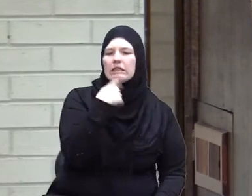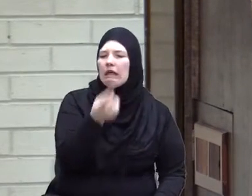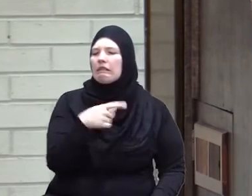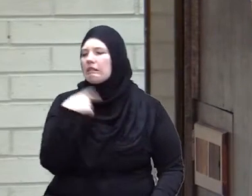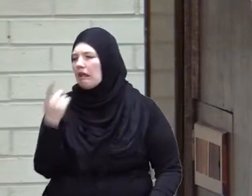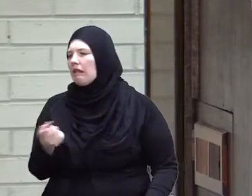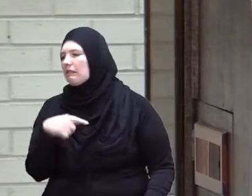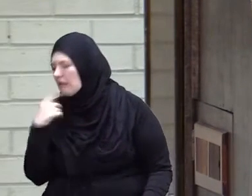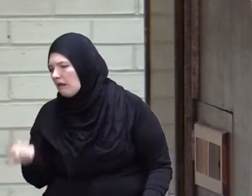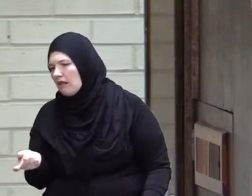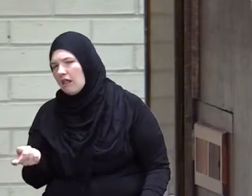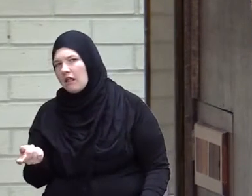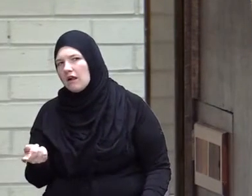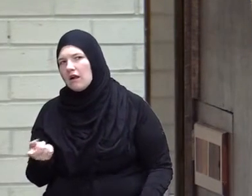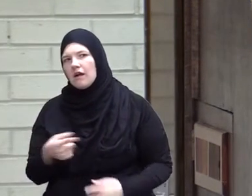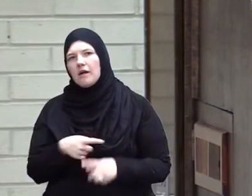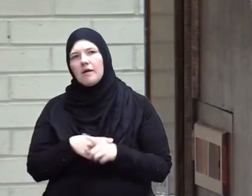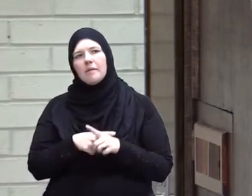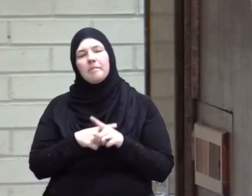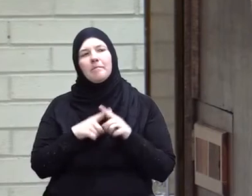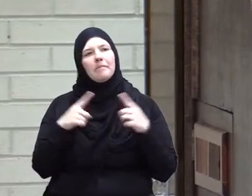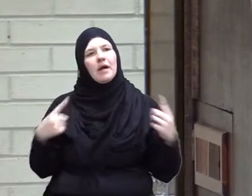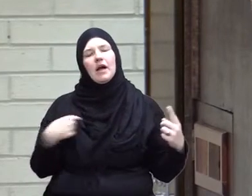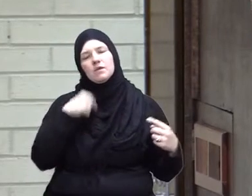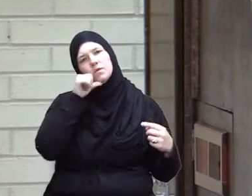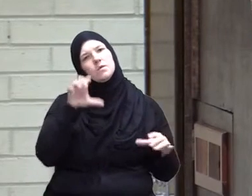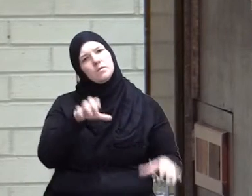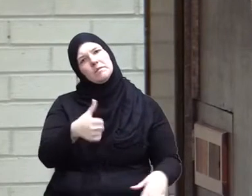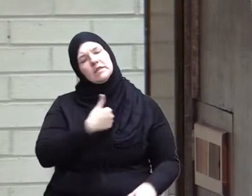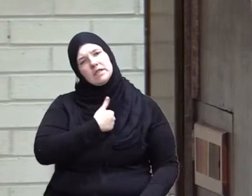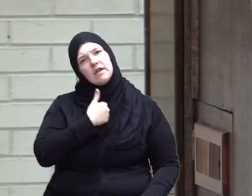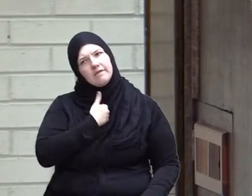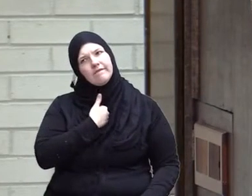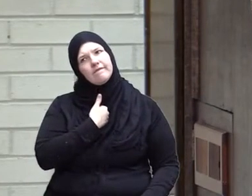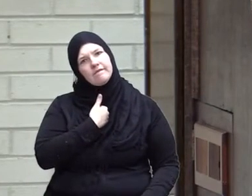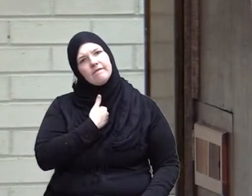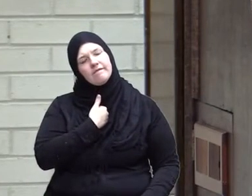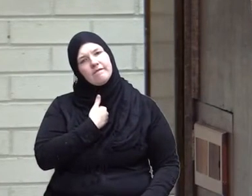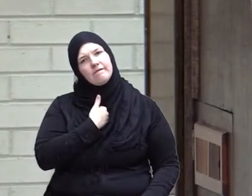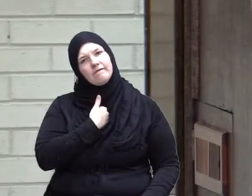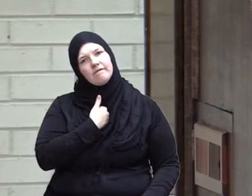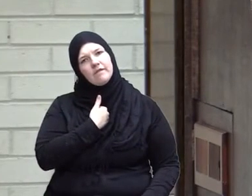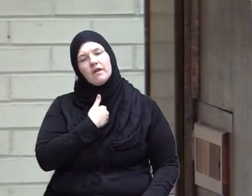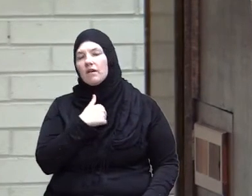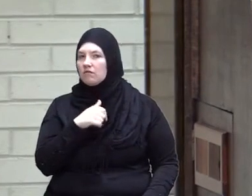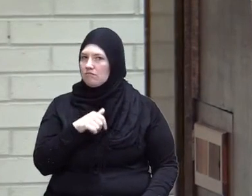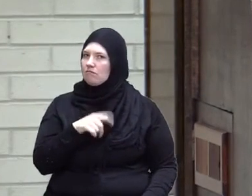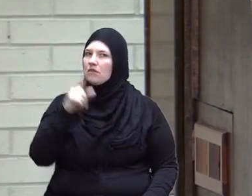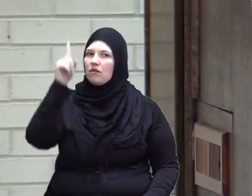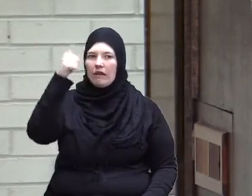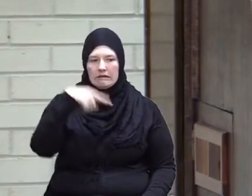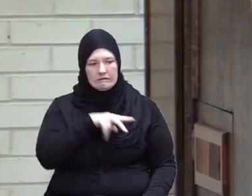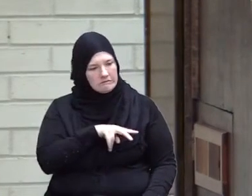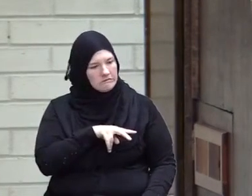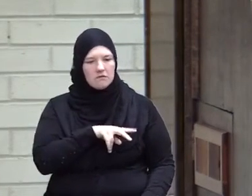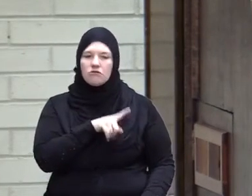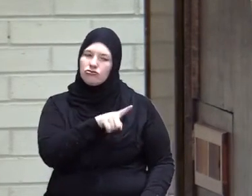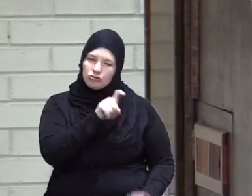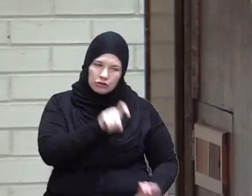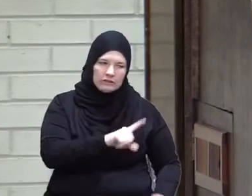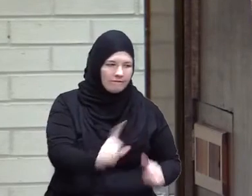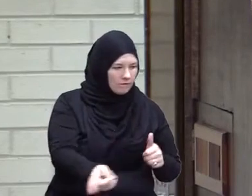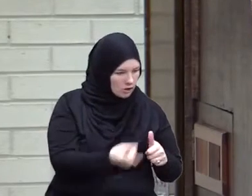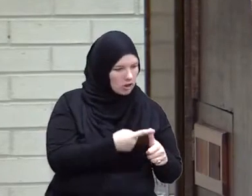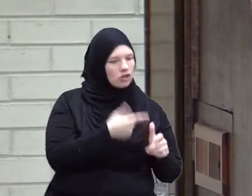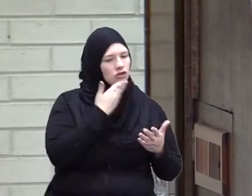but we have to deliver the message even if I am short which is a fact I have to